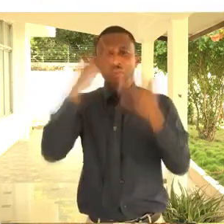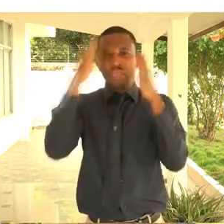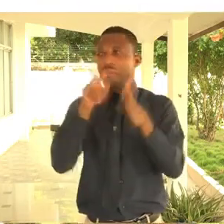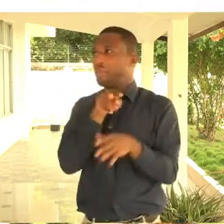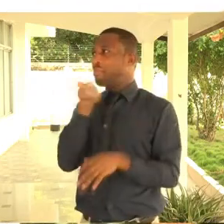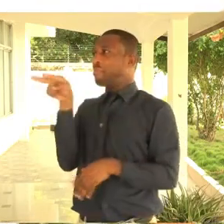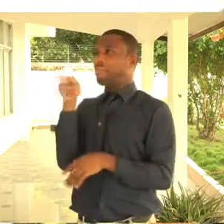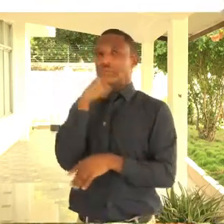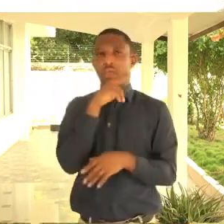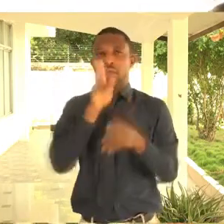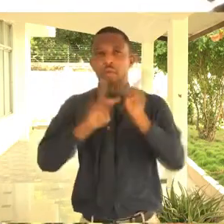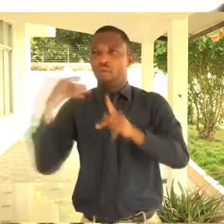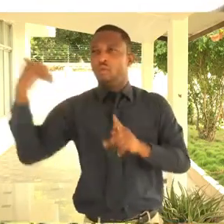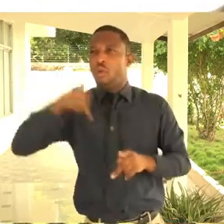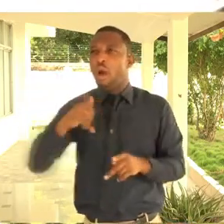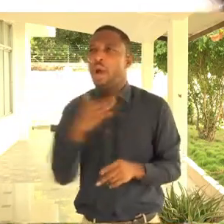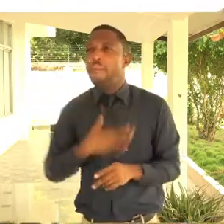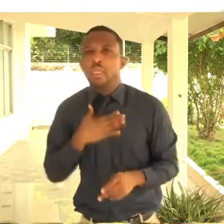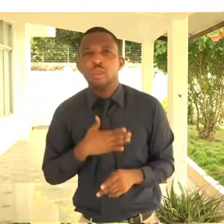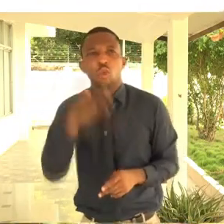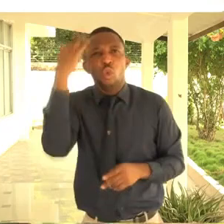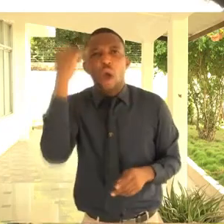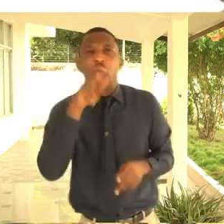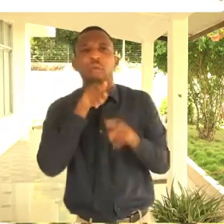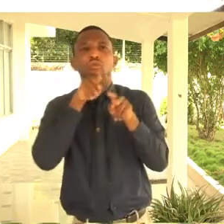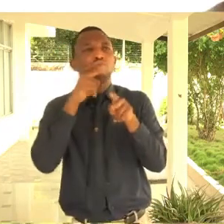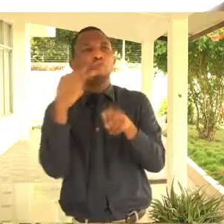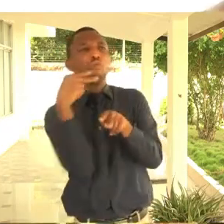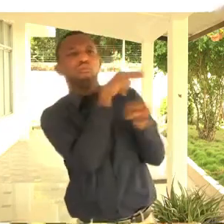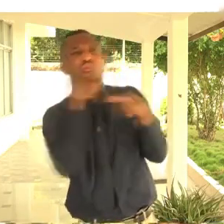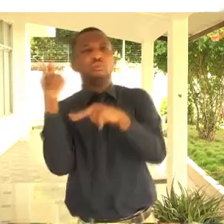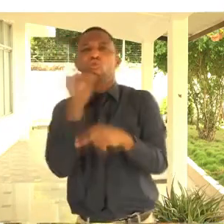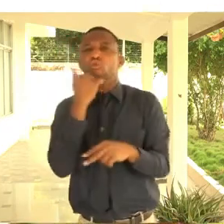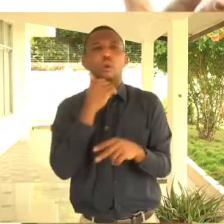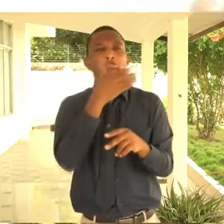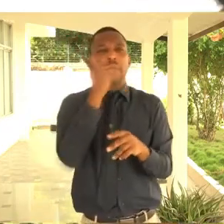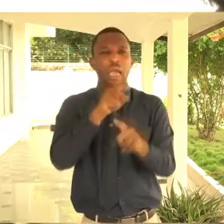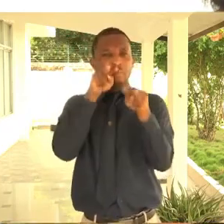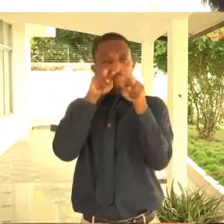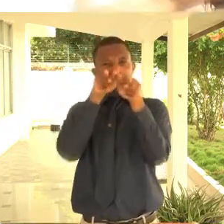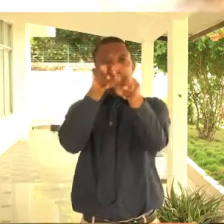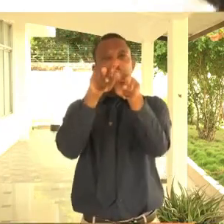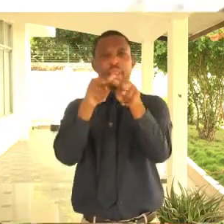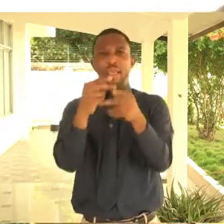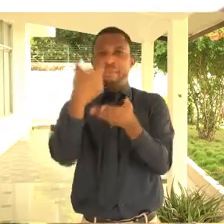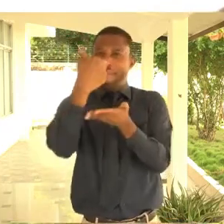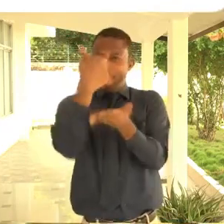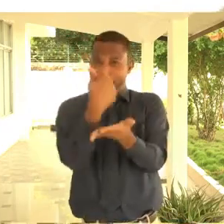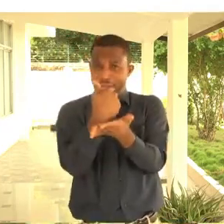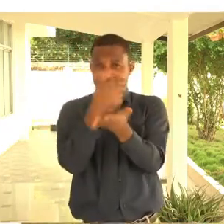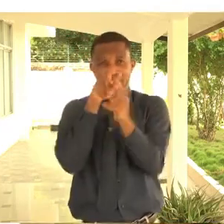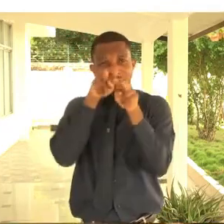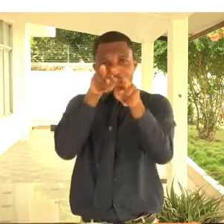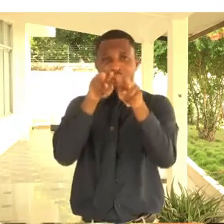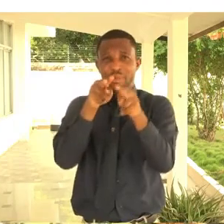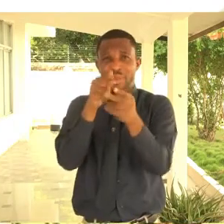camera. What is she doing? So when she came back, was like, ah, why did you do that? said, you didn't tell me that when I'm... Because at church, when you are